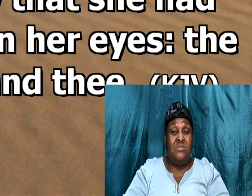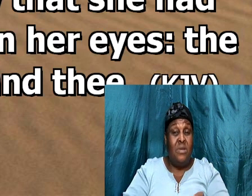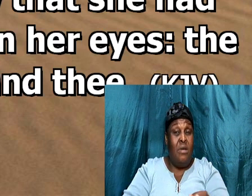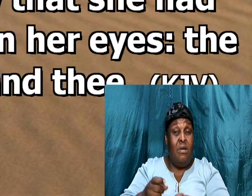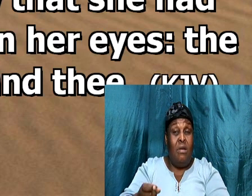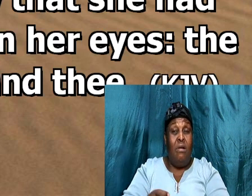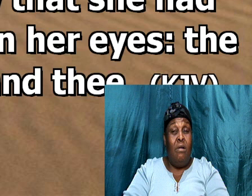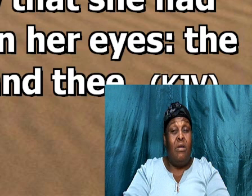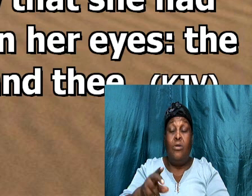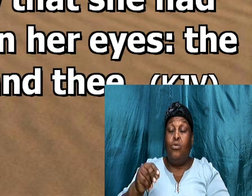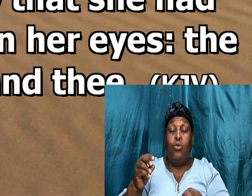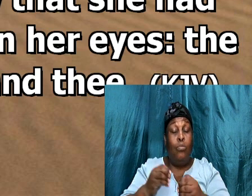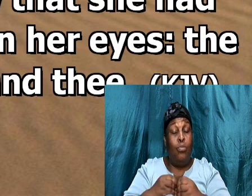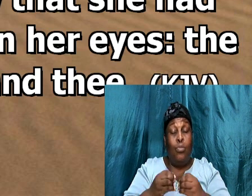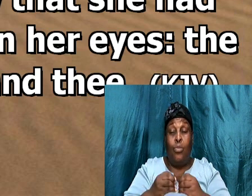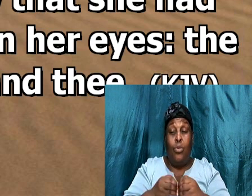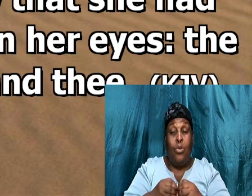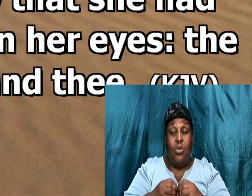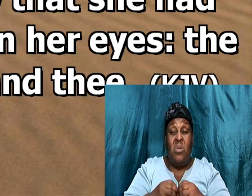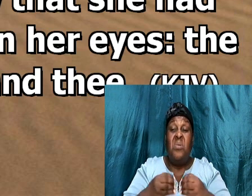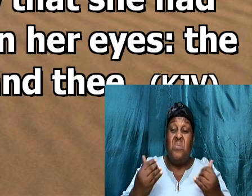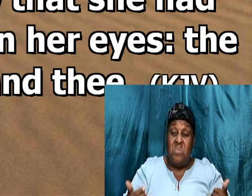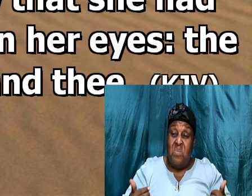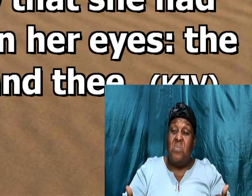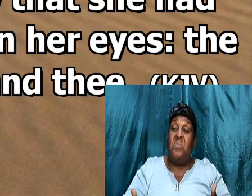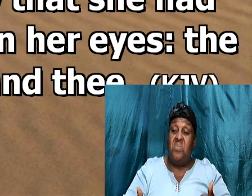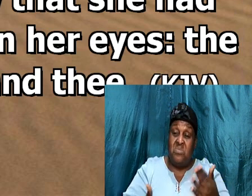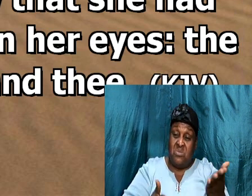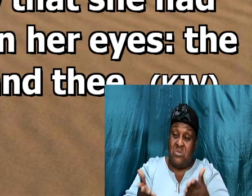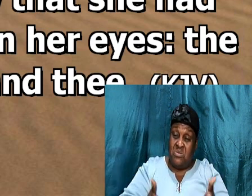Because, no, she was pregnant.